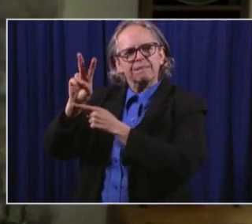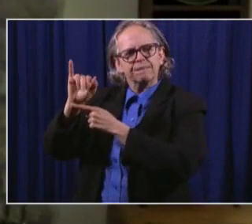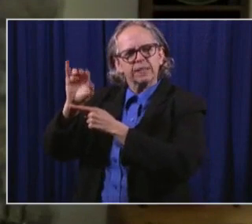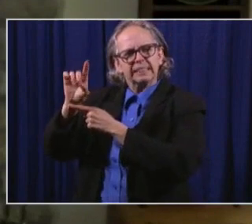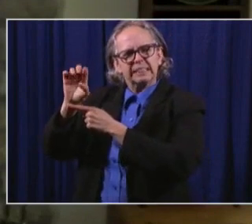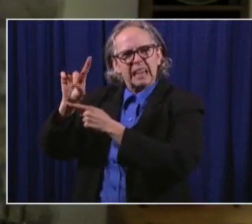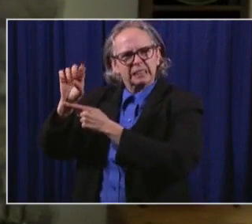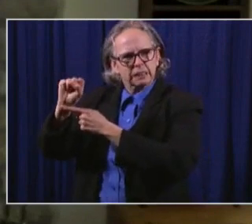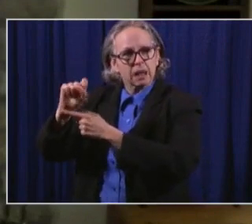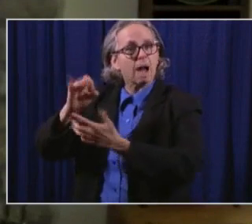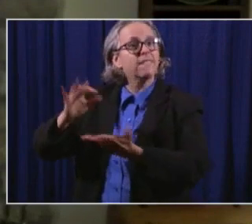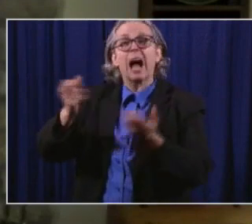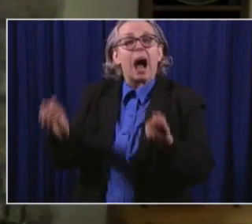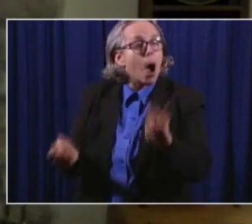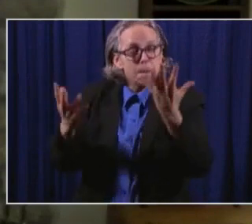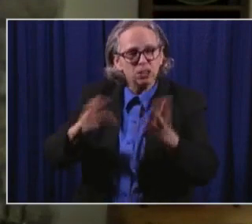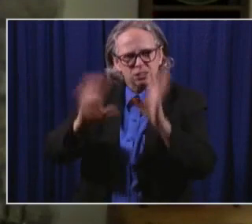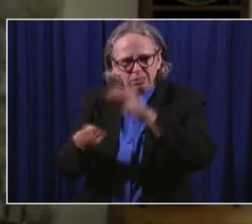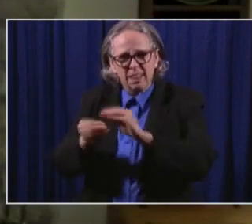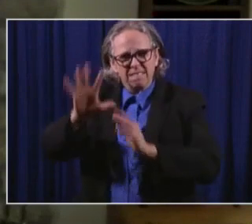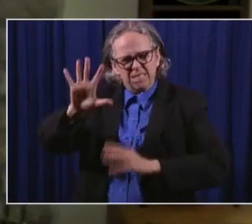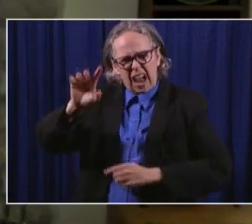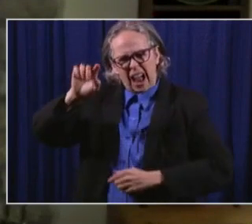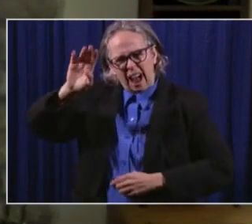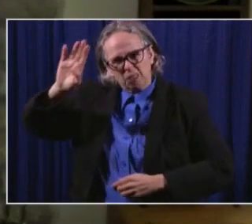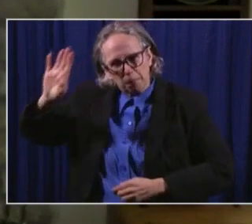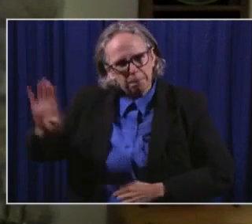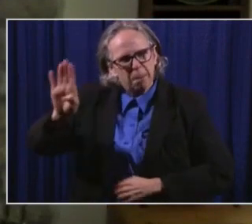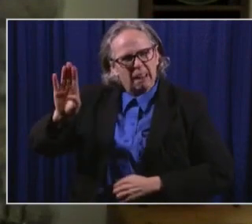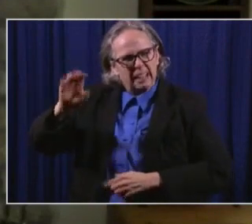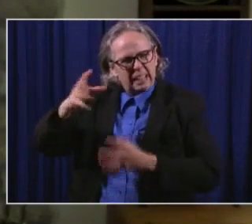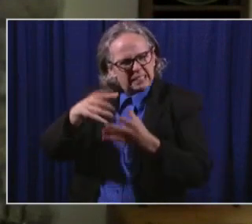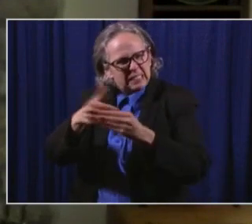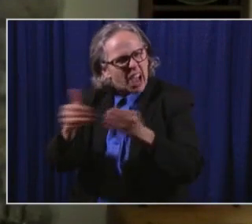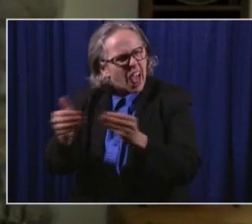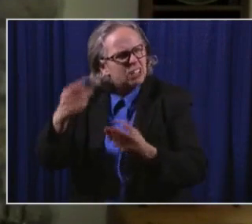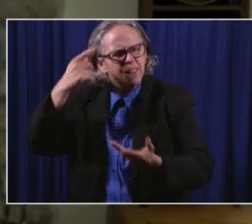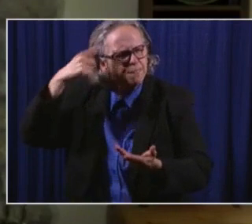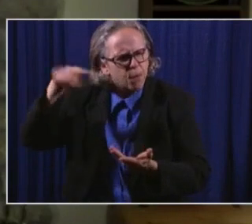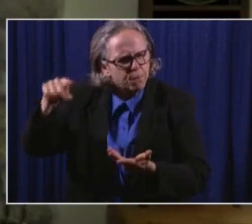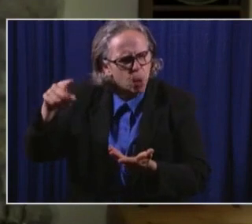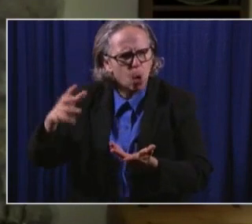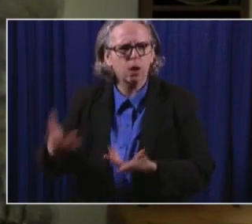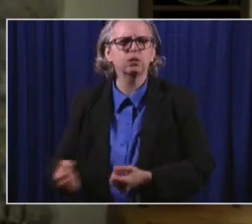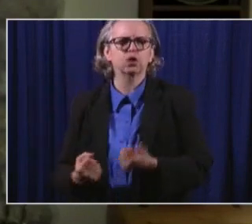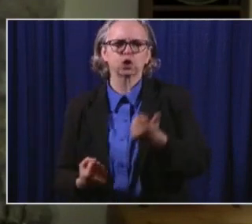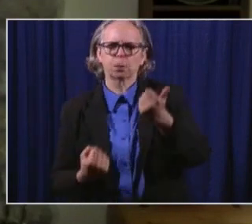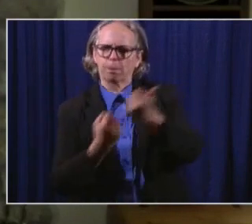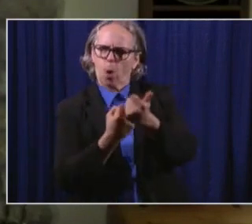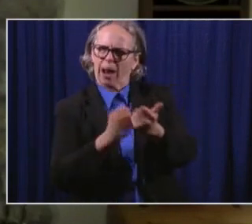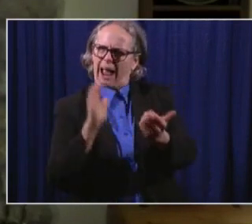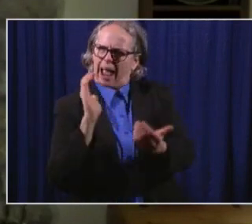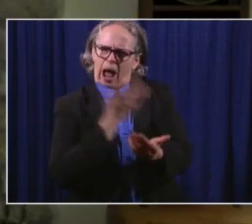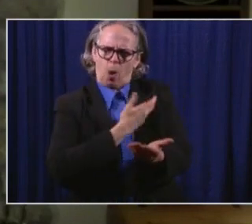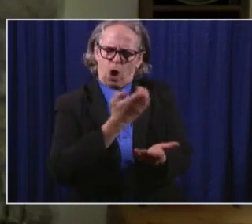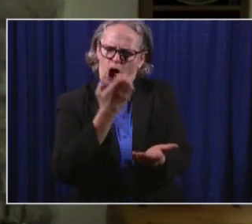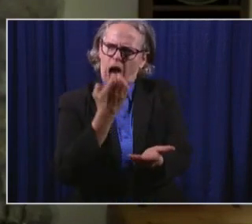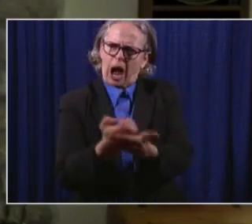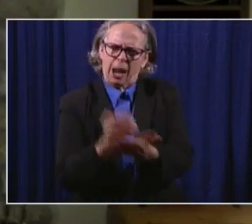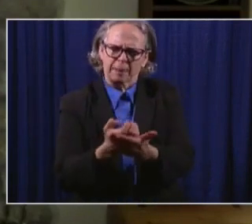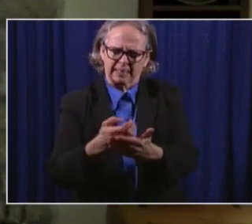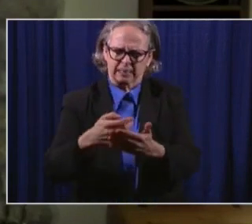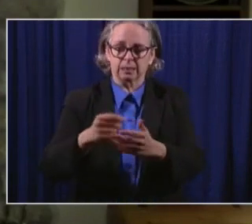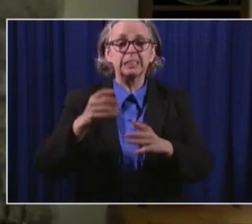to further support Ohio's economy, Ohio's employers. Now, since March, BWC has issued